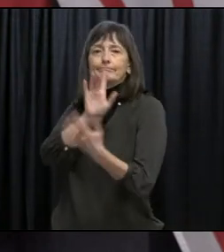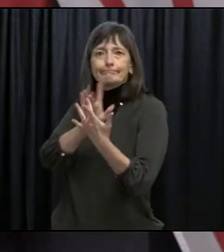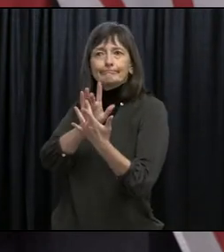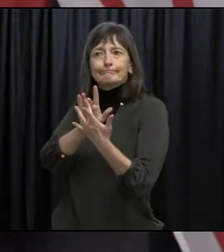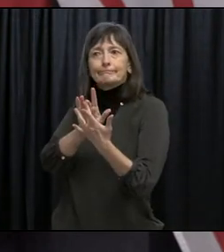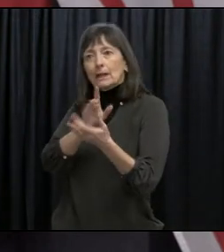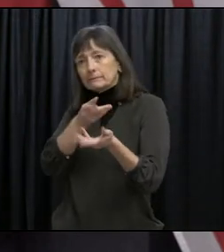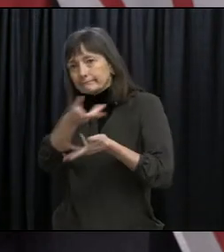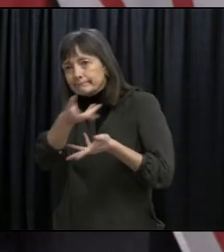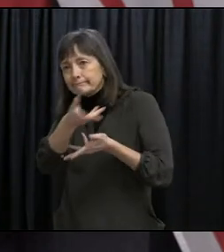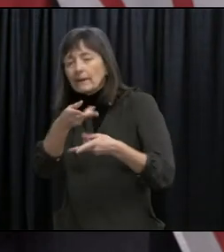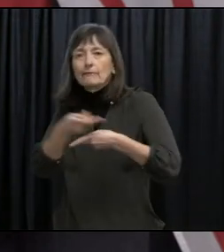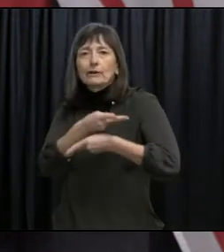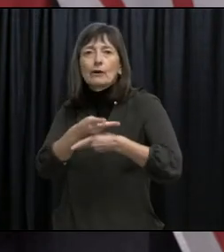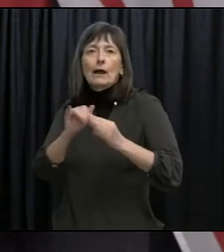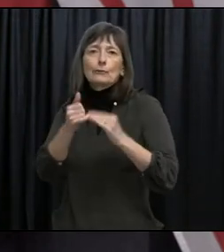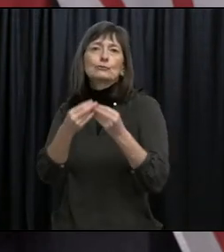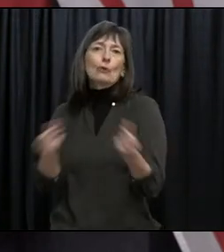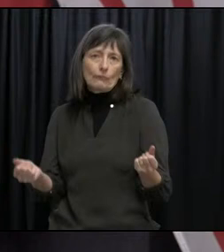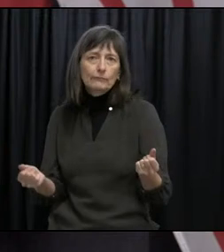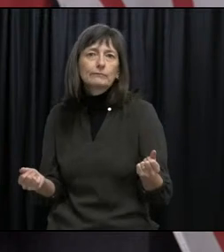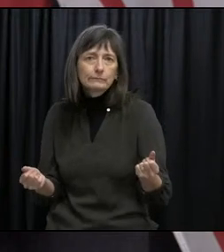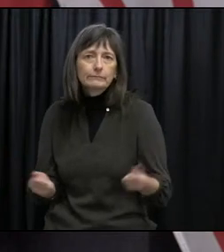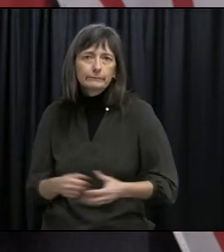the district, to find solutions.